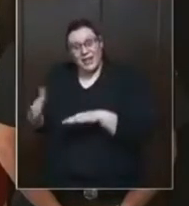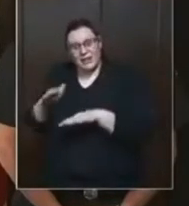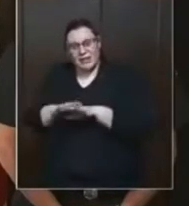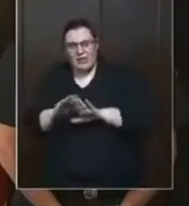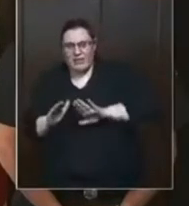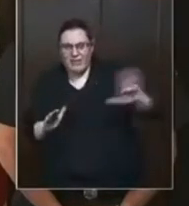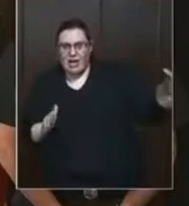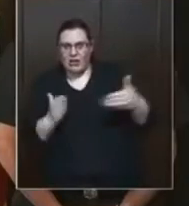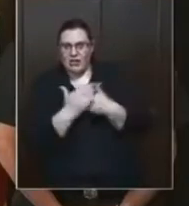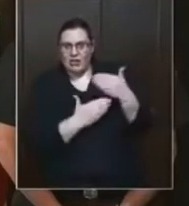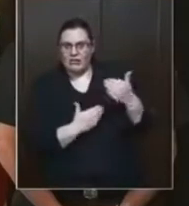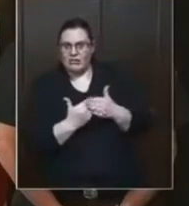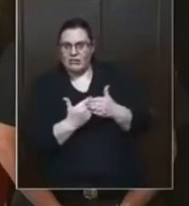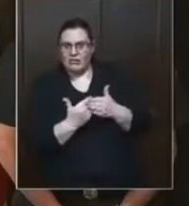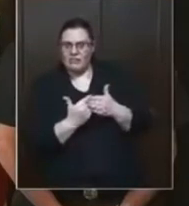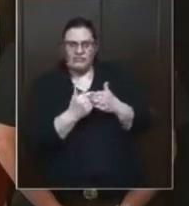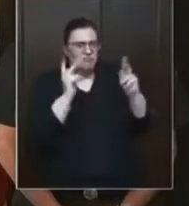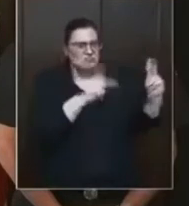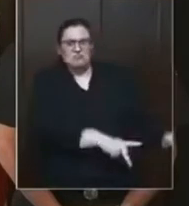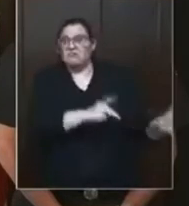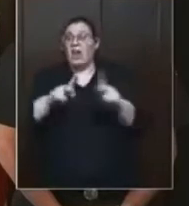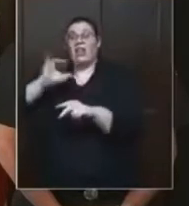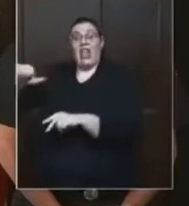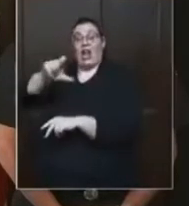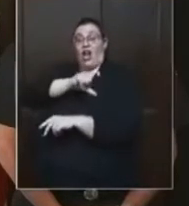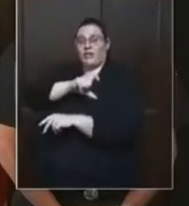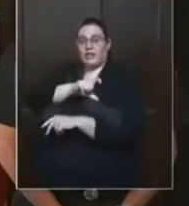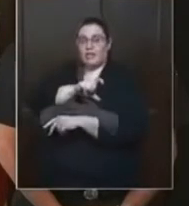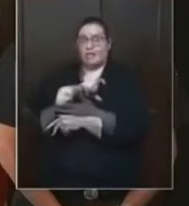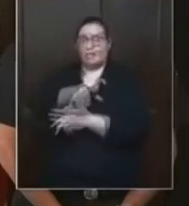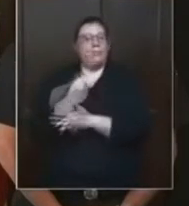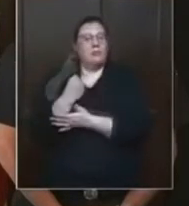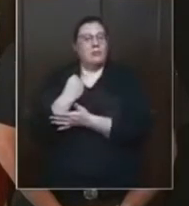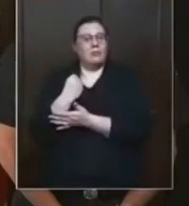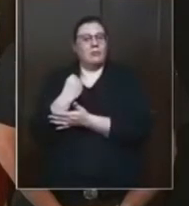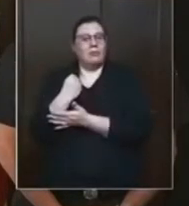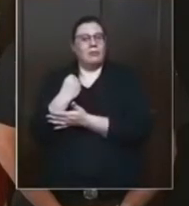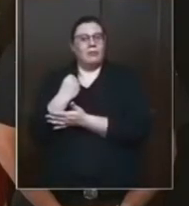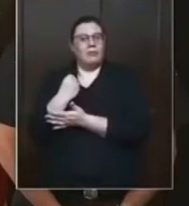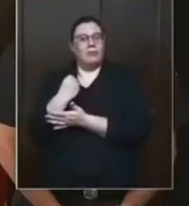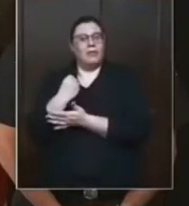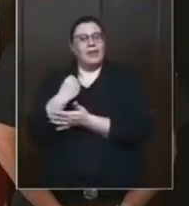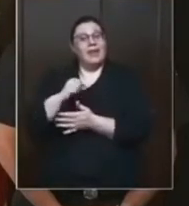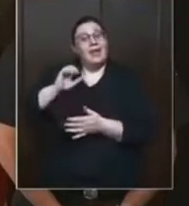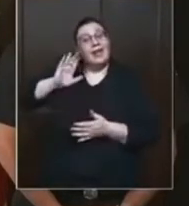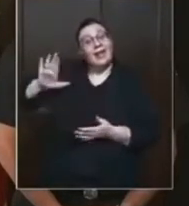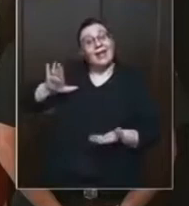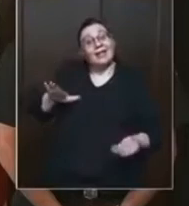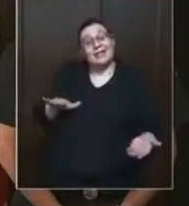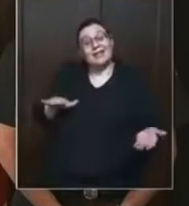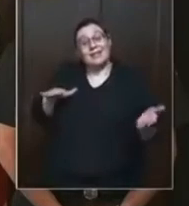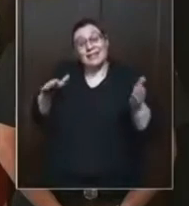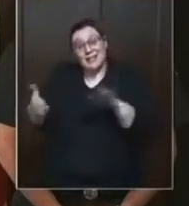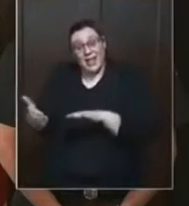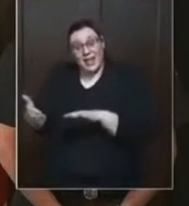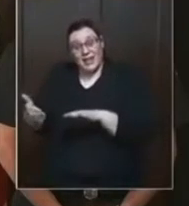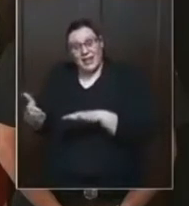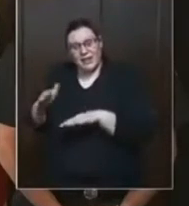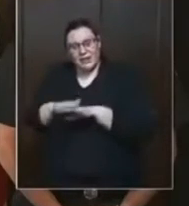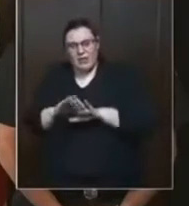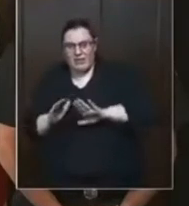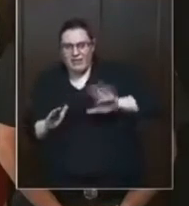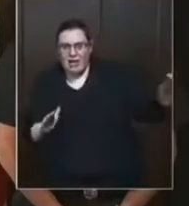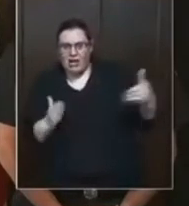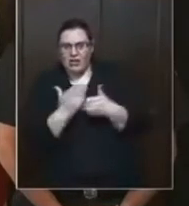They're weapons, and planting drugs, and falsifying reports, and running you over what they cause, and just straight up